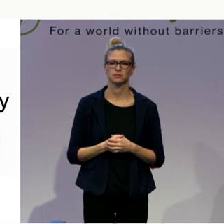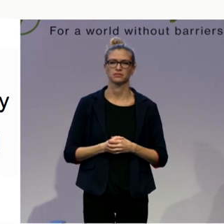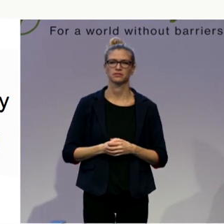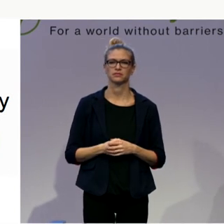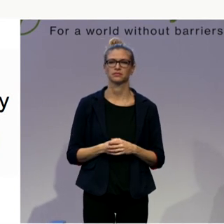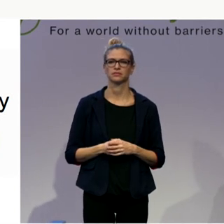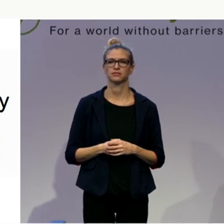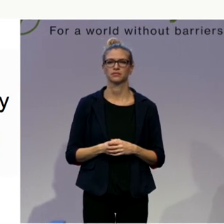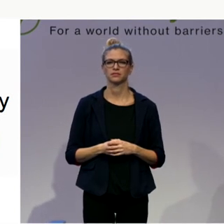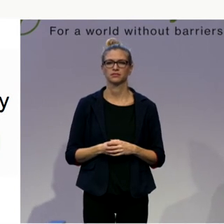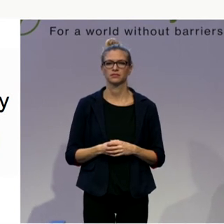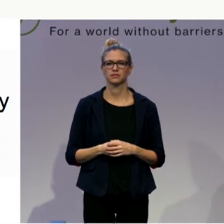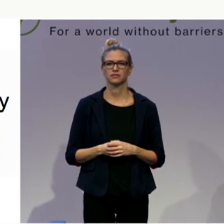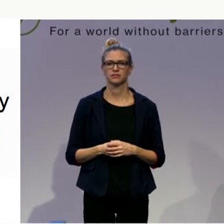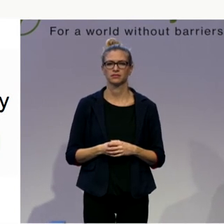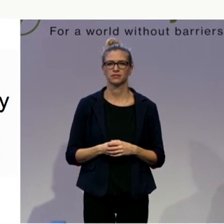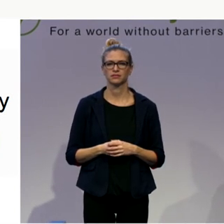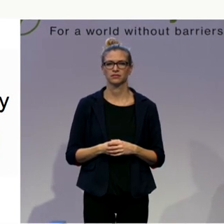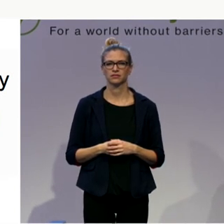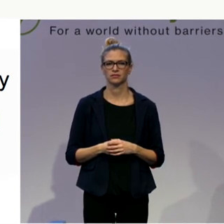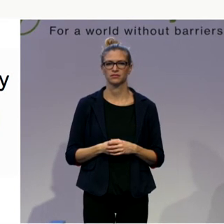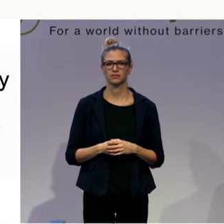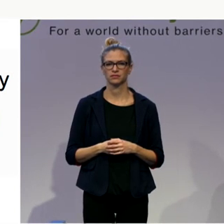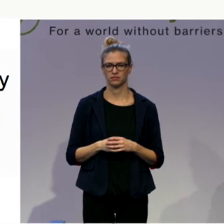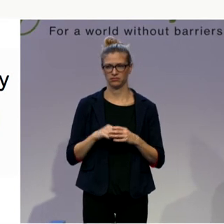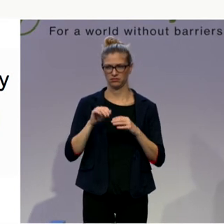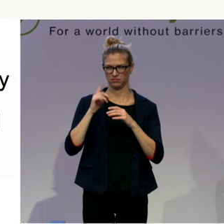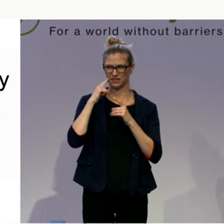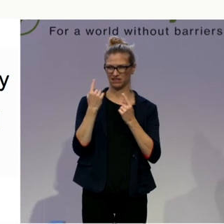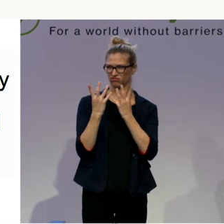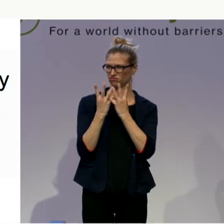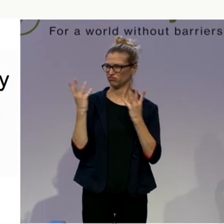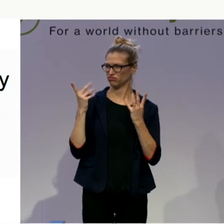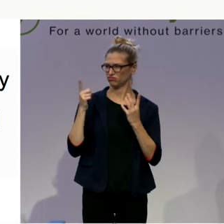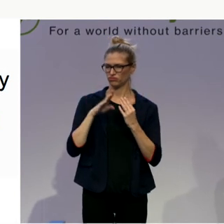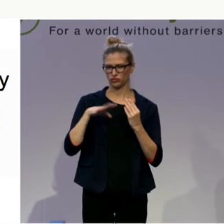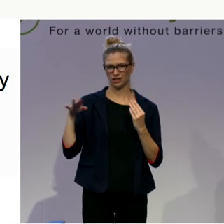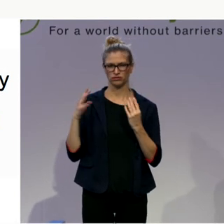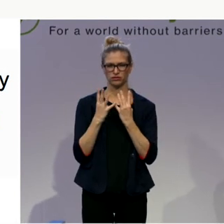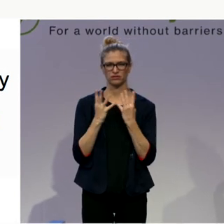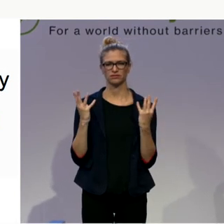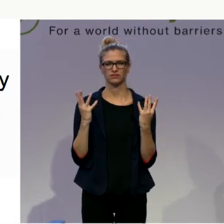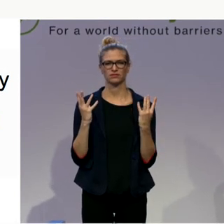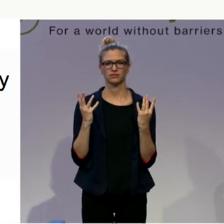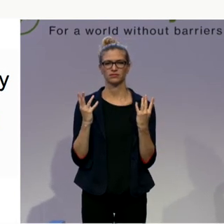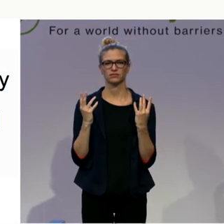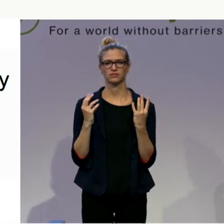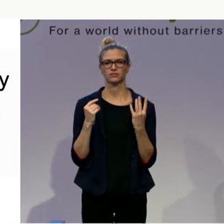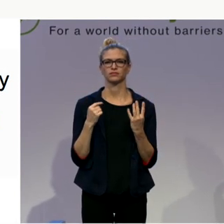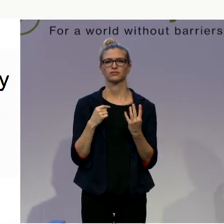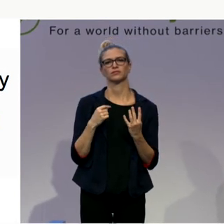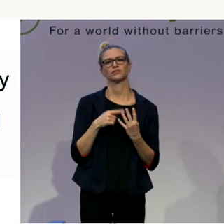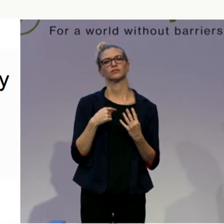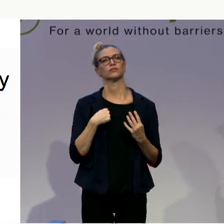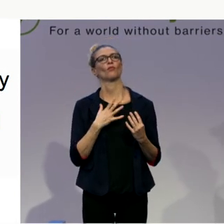The children behind the wall, they have a code. They did not choose it, they just got it. When